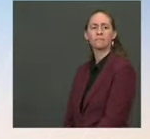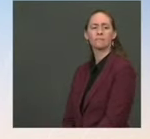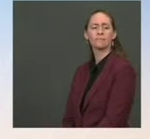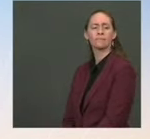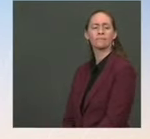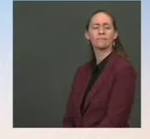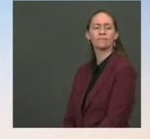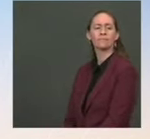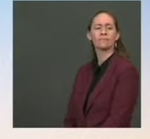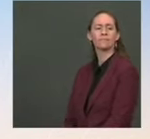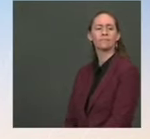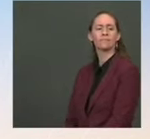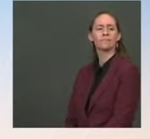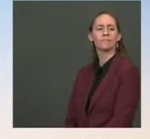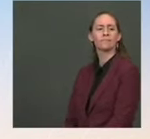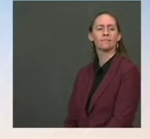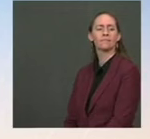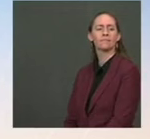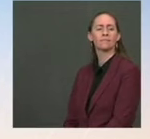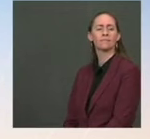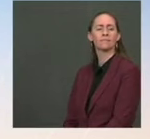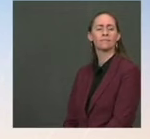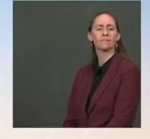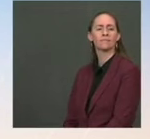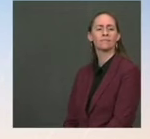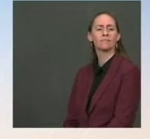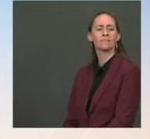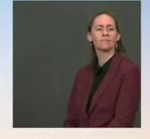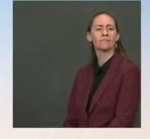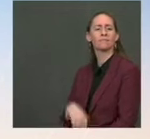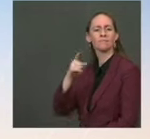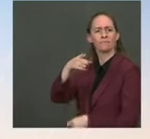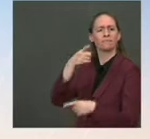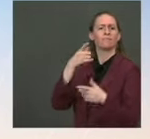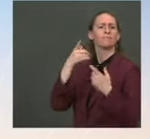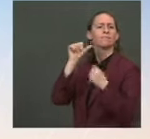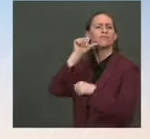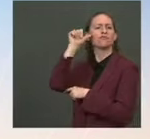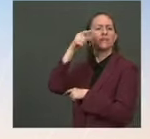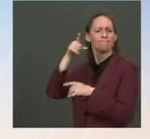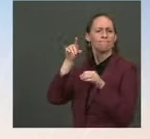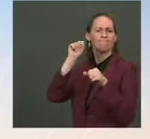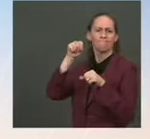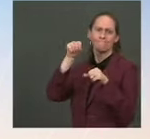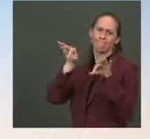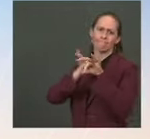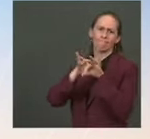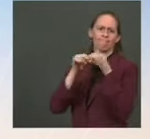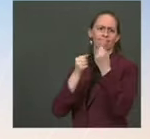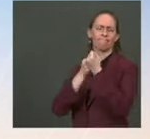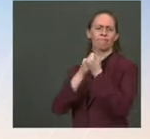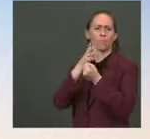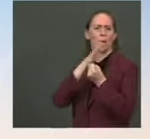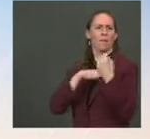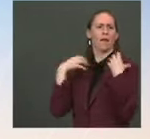Act, which was passed by the House and the Senate. And the House in September is awaiting action in the Senate.